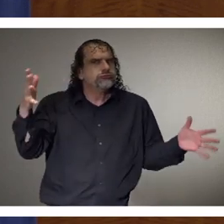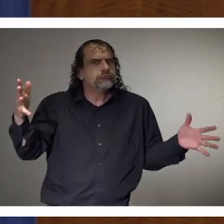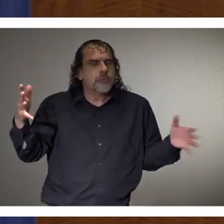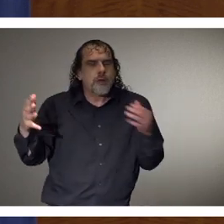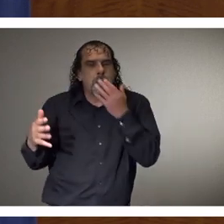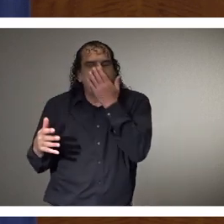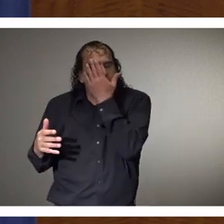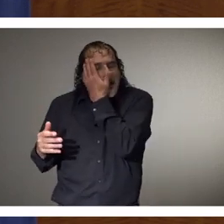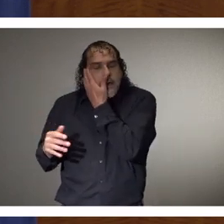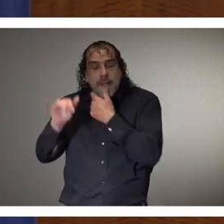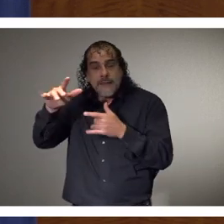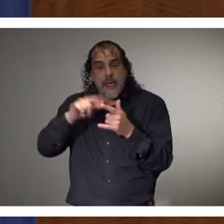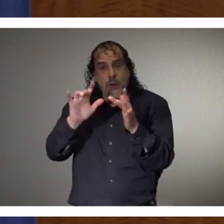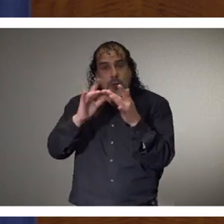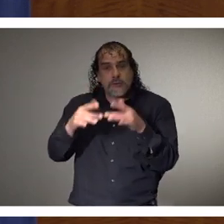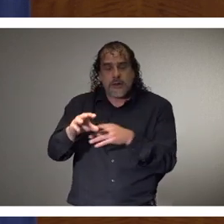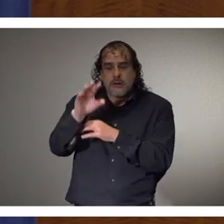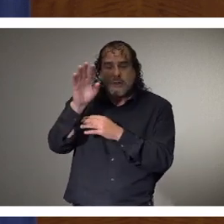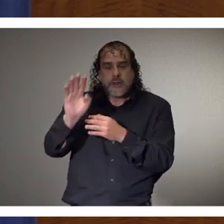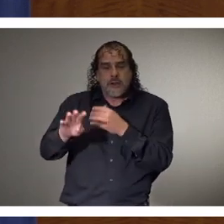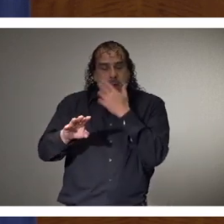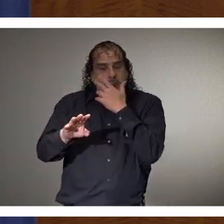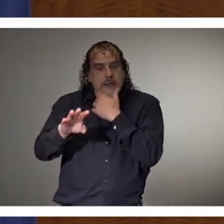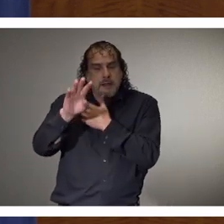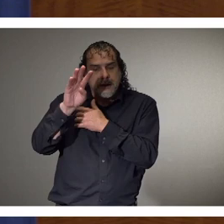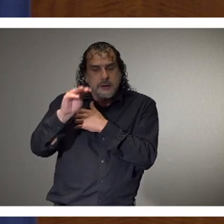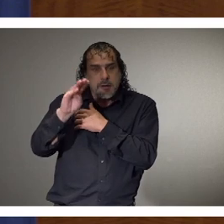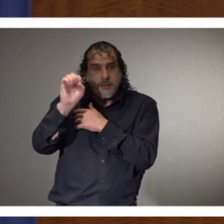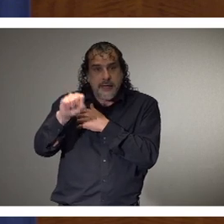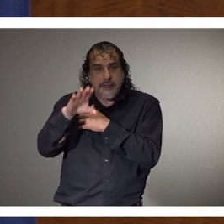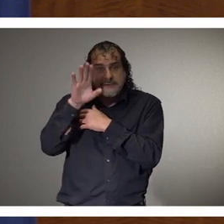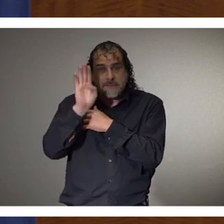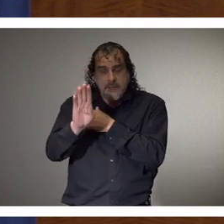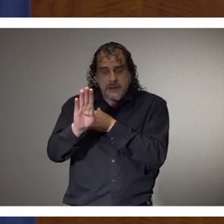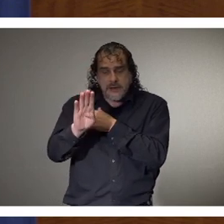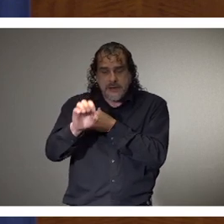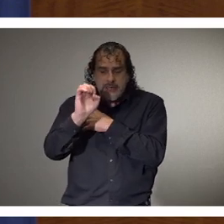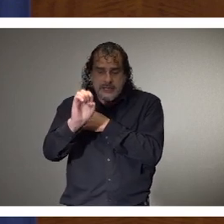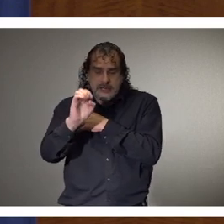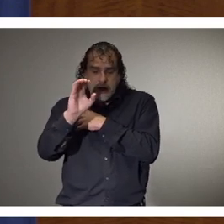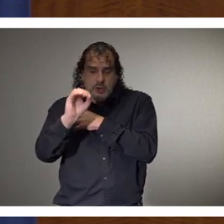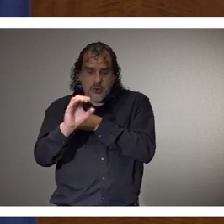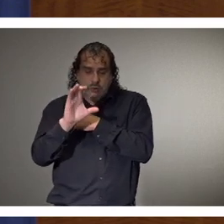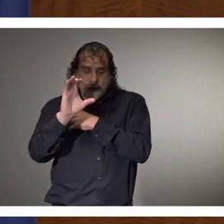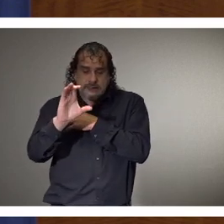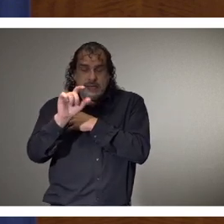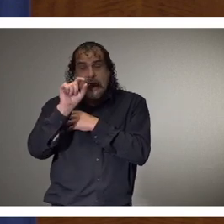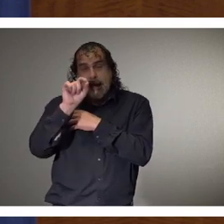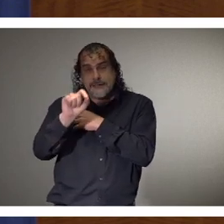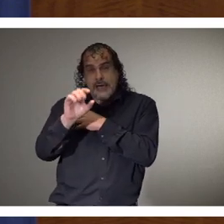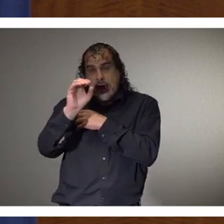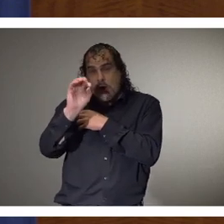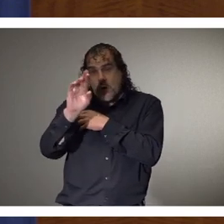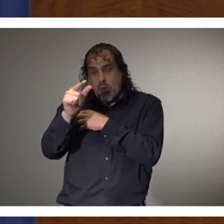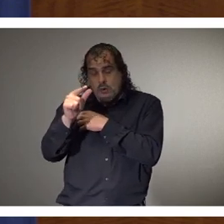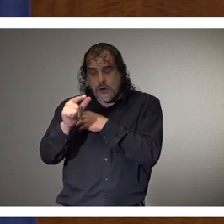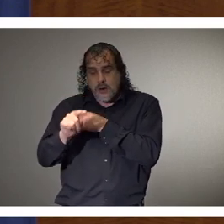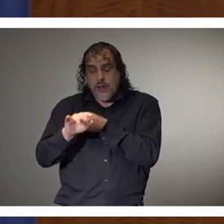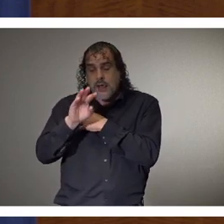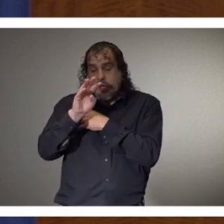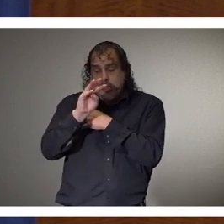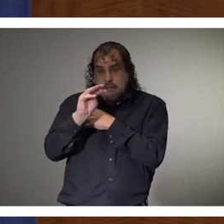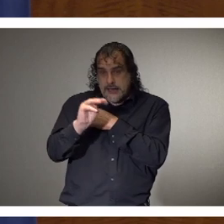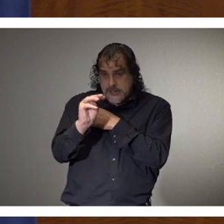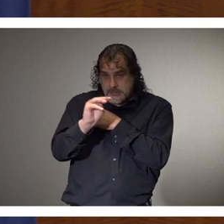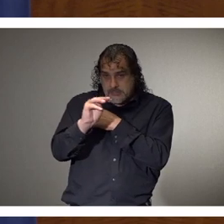msbeoc.org. Let me say that again. M